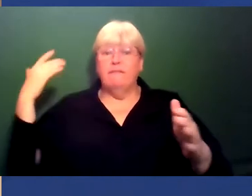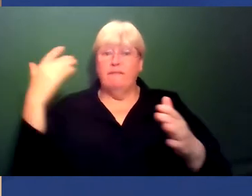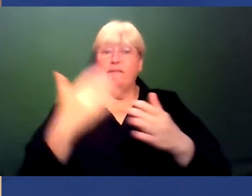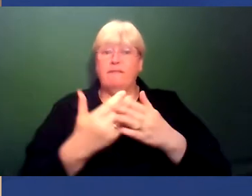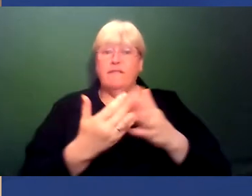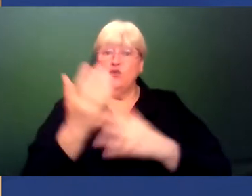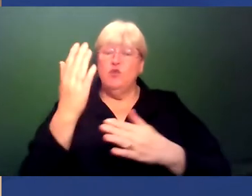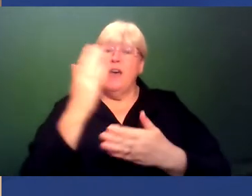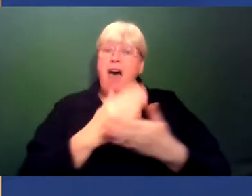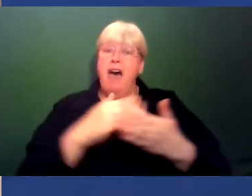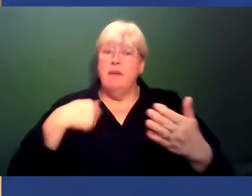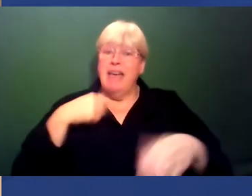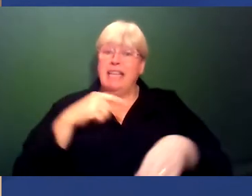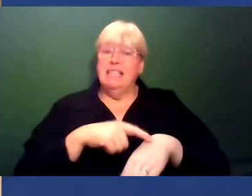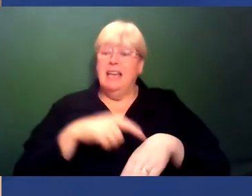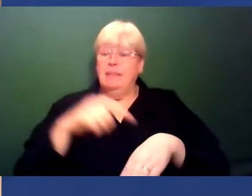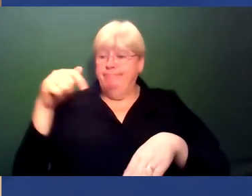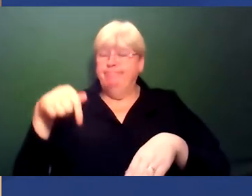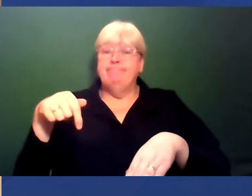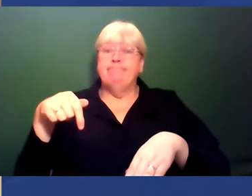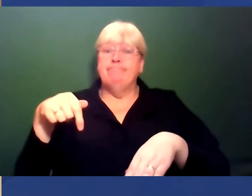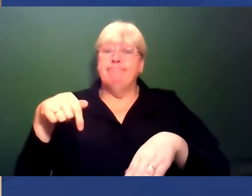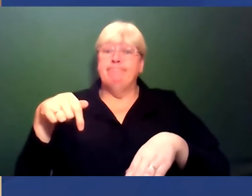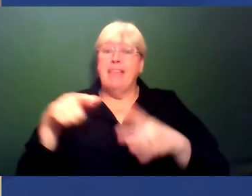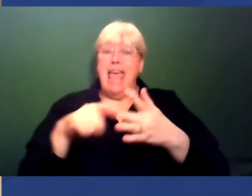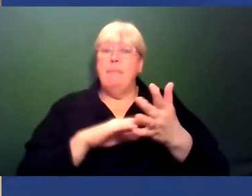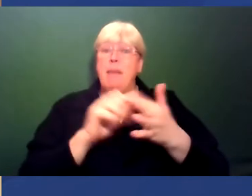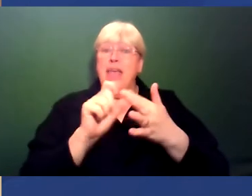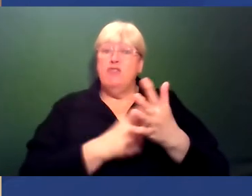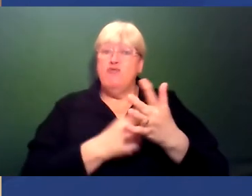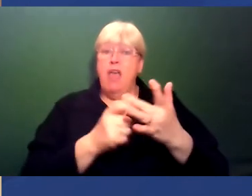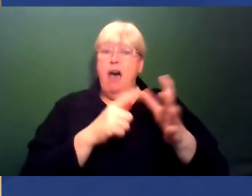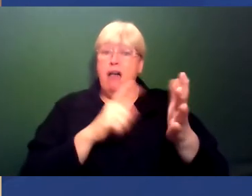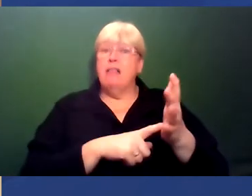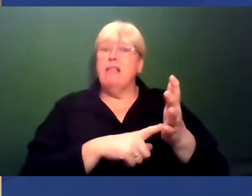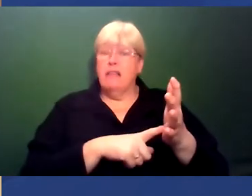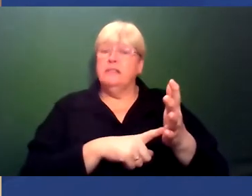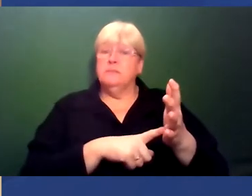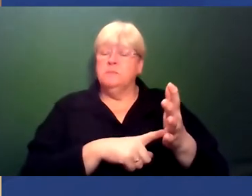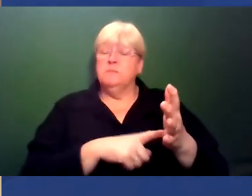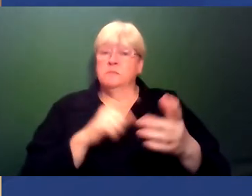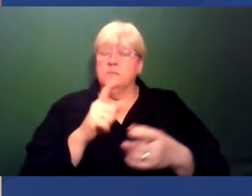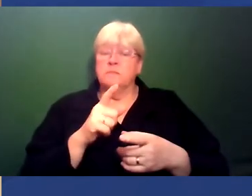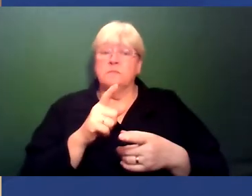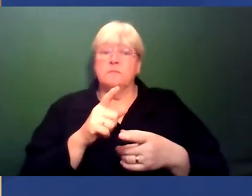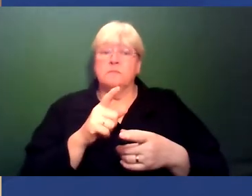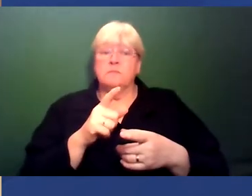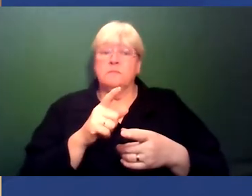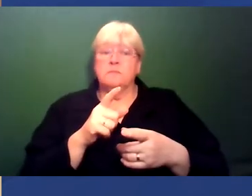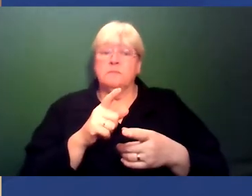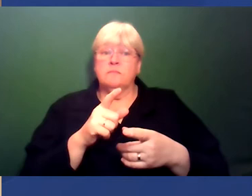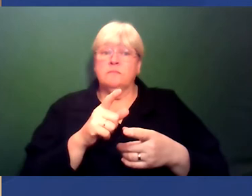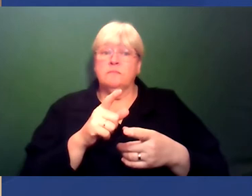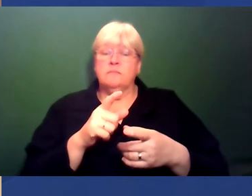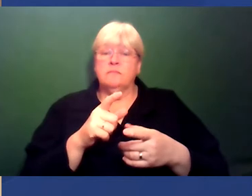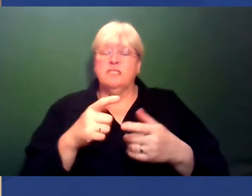time at Imperial. So, yeah, how do